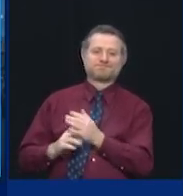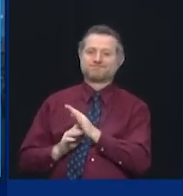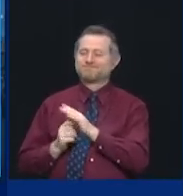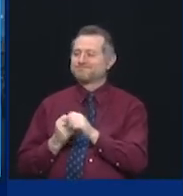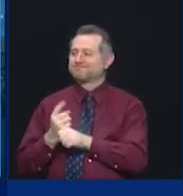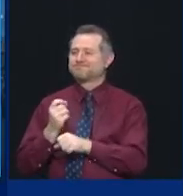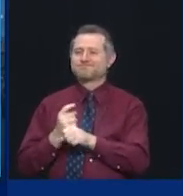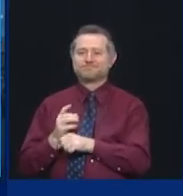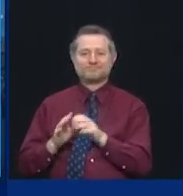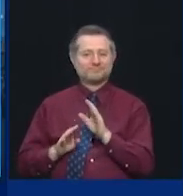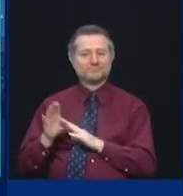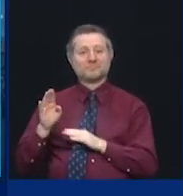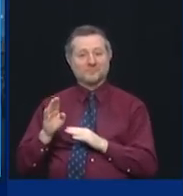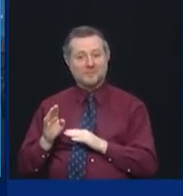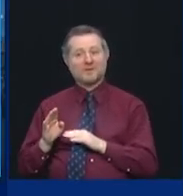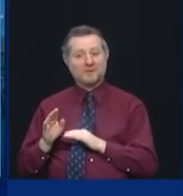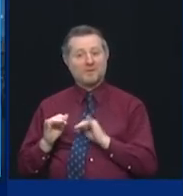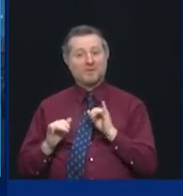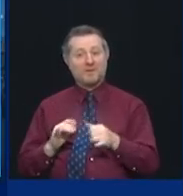better time.